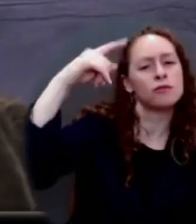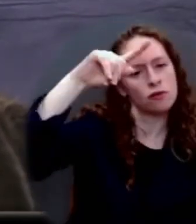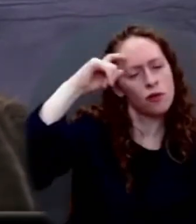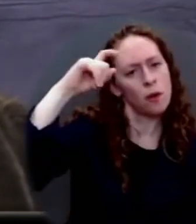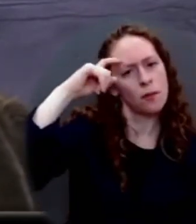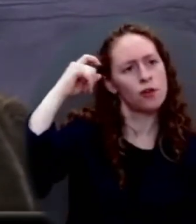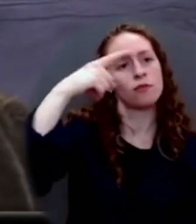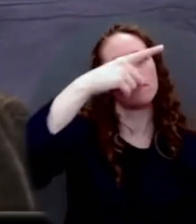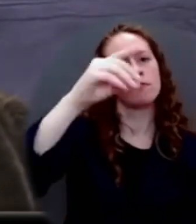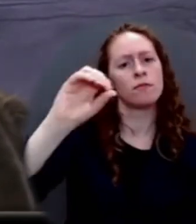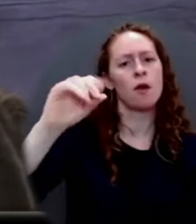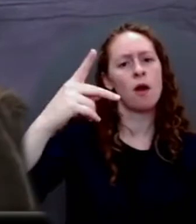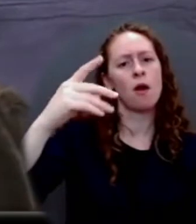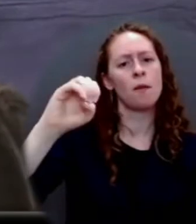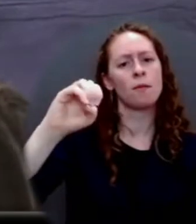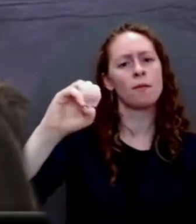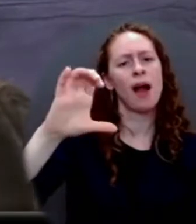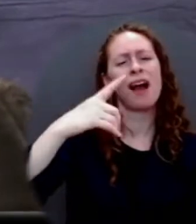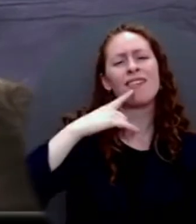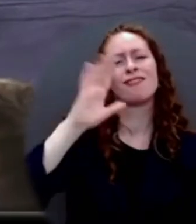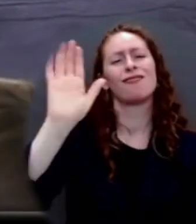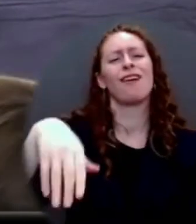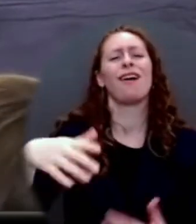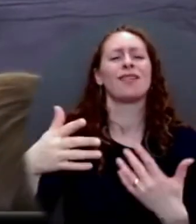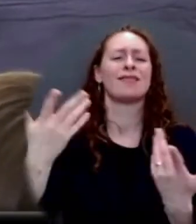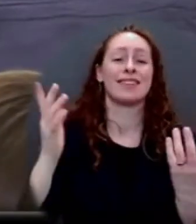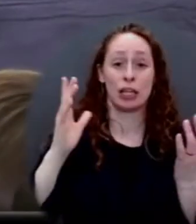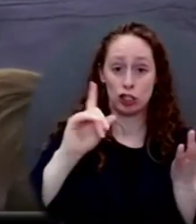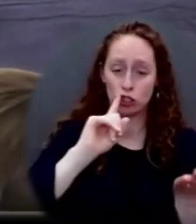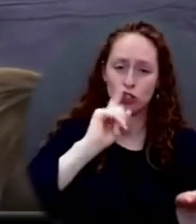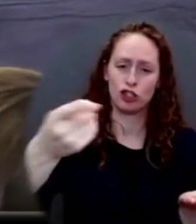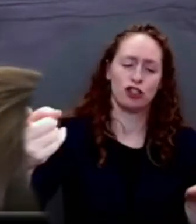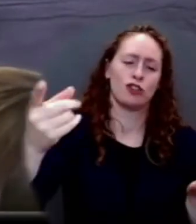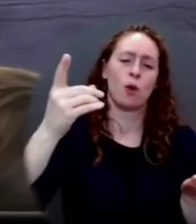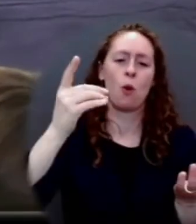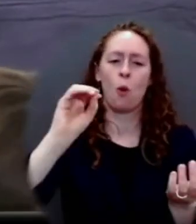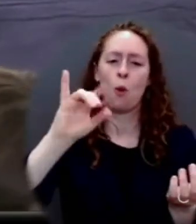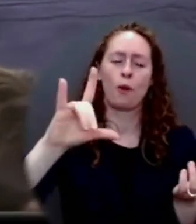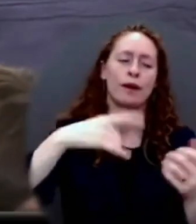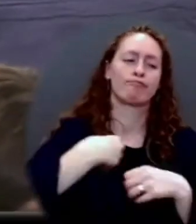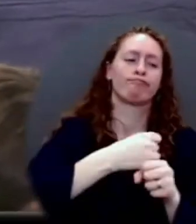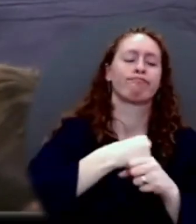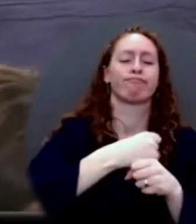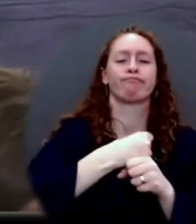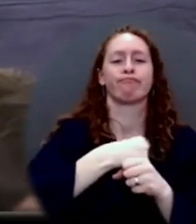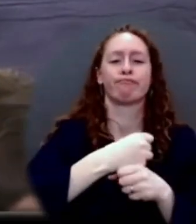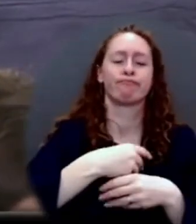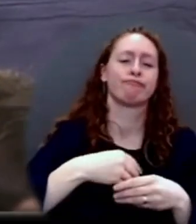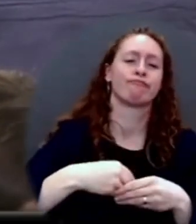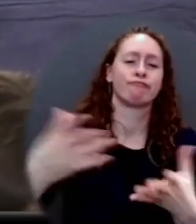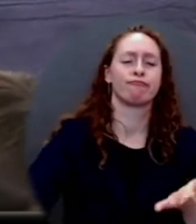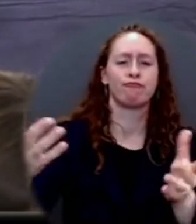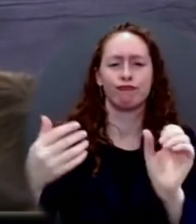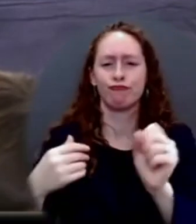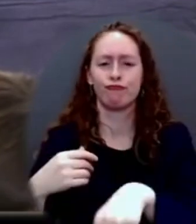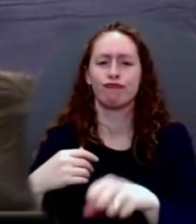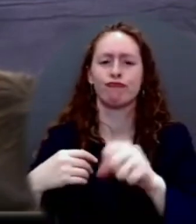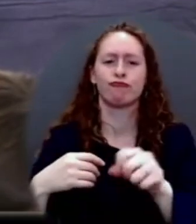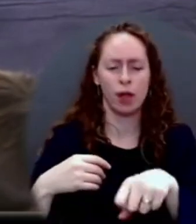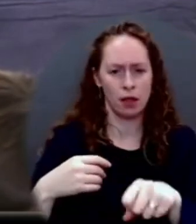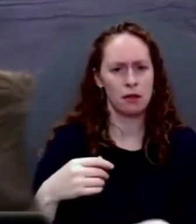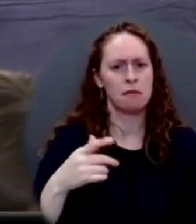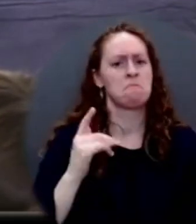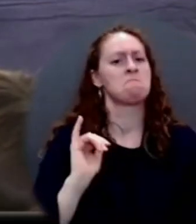of crude oil by 400,000 barrels per day, Sullivan said it's simply not enough